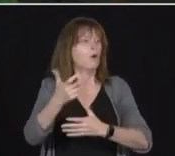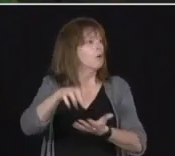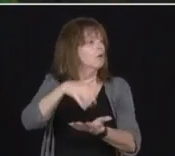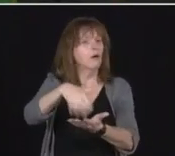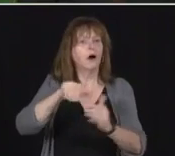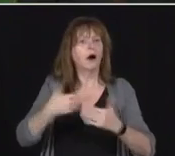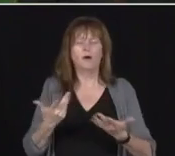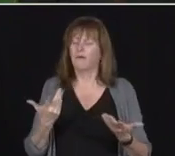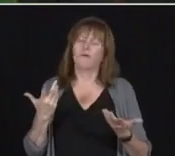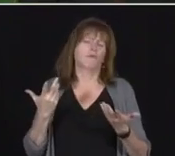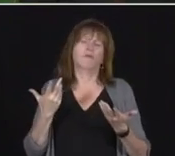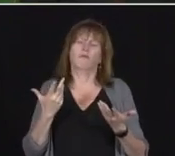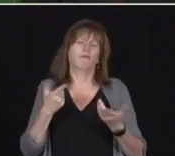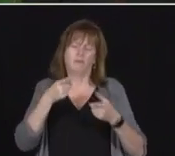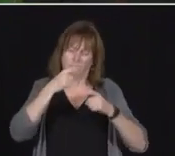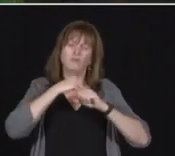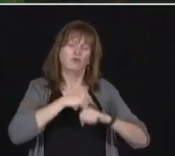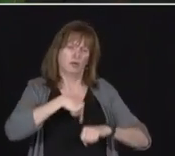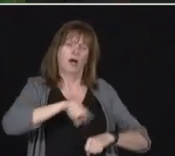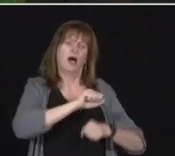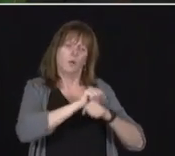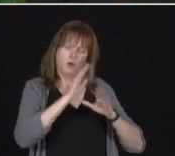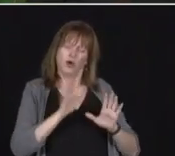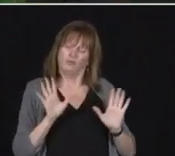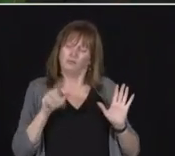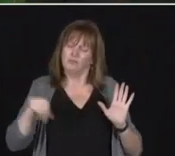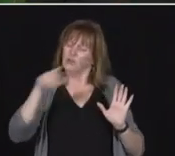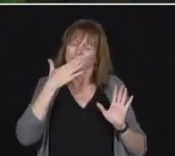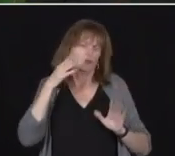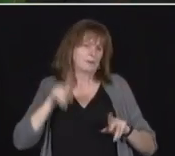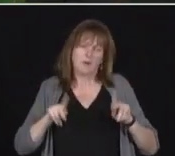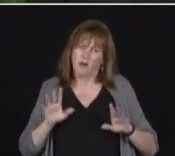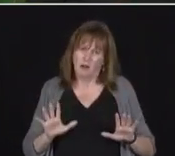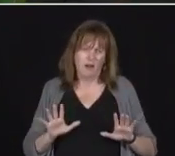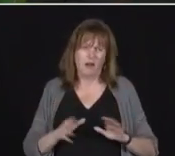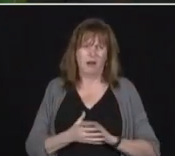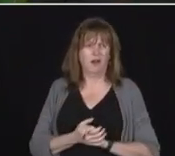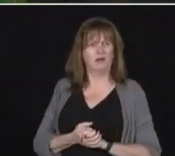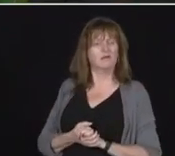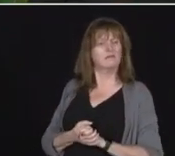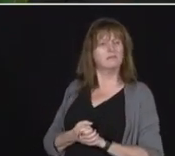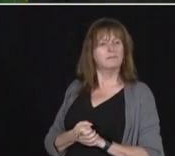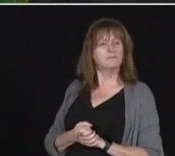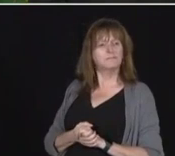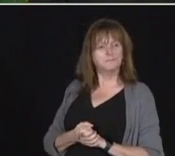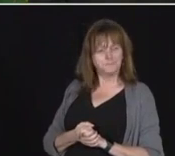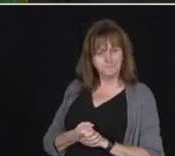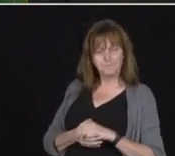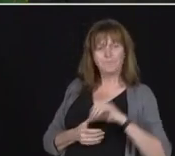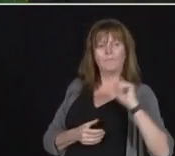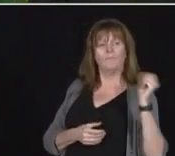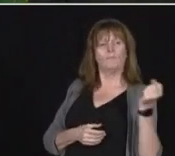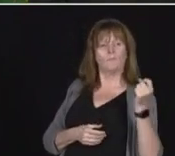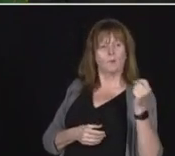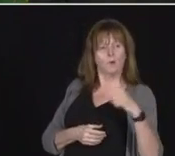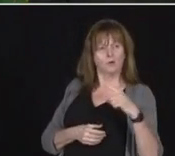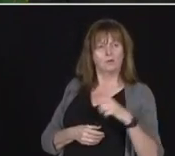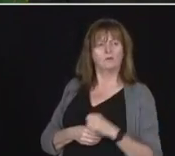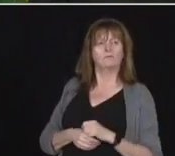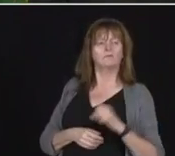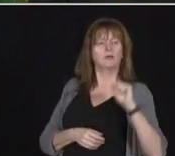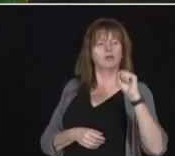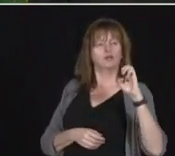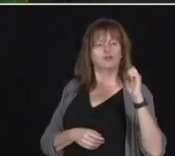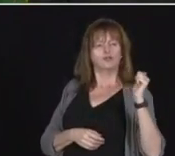good people and they're going to do everything they can. Next question. Next question comes from Sean Jeffers from the Canadian